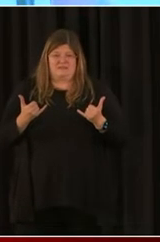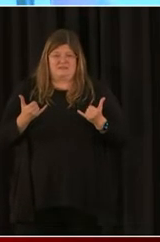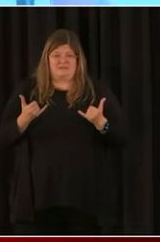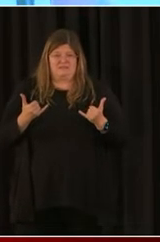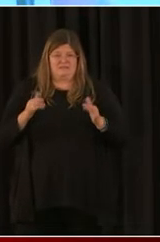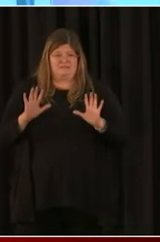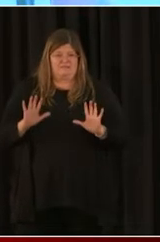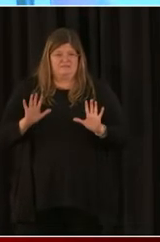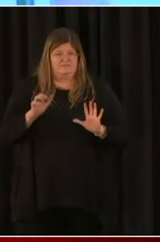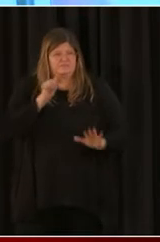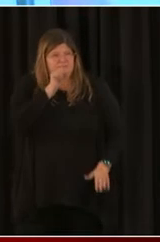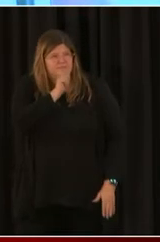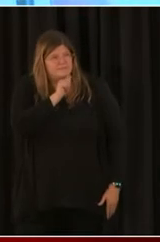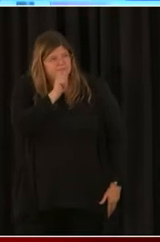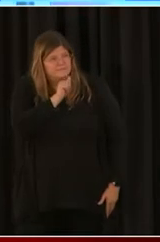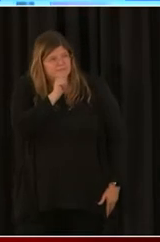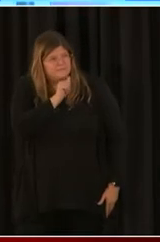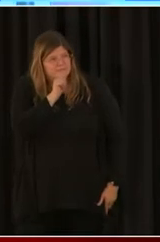Okay.